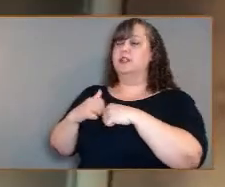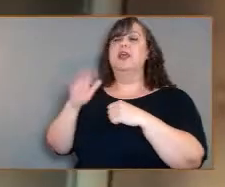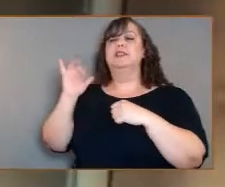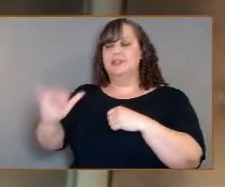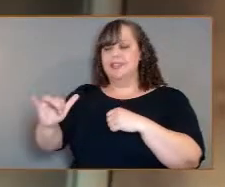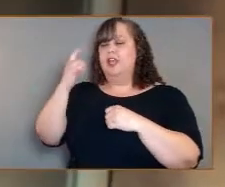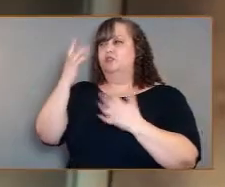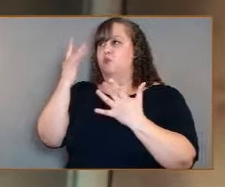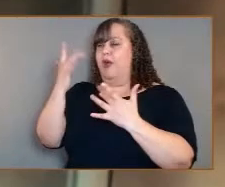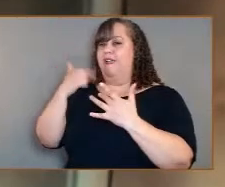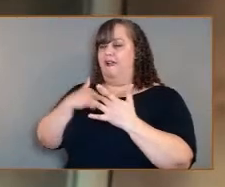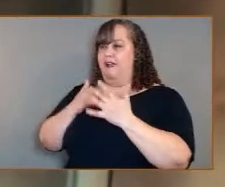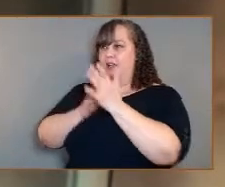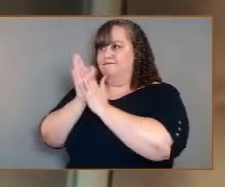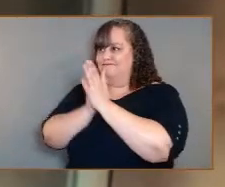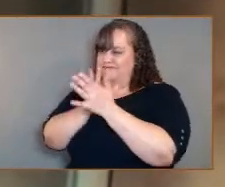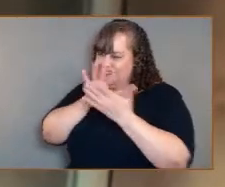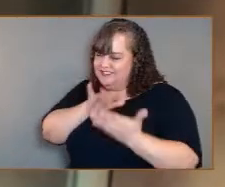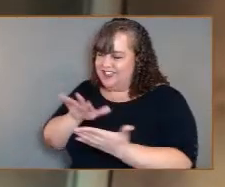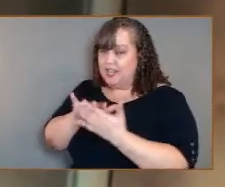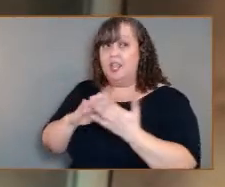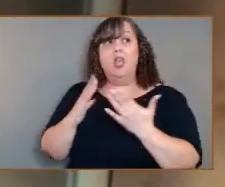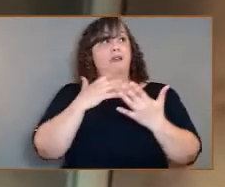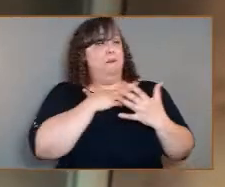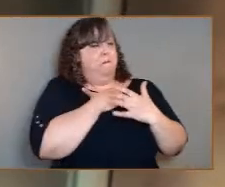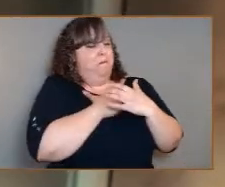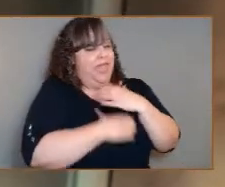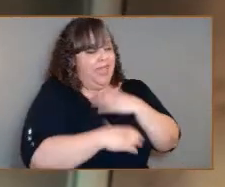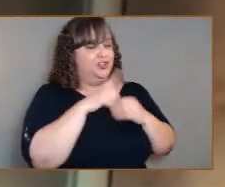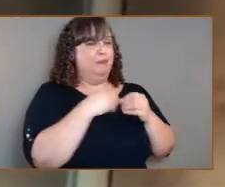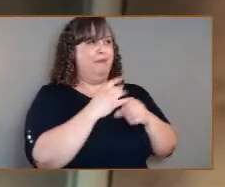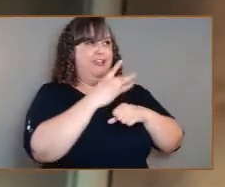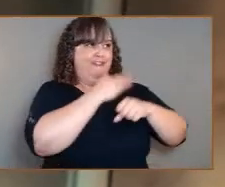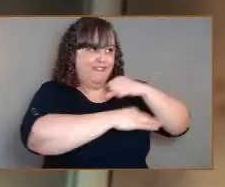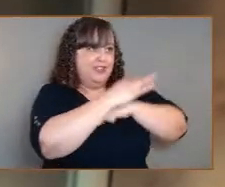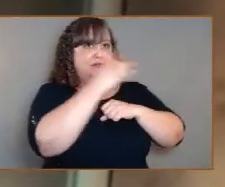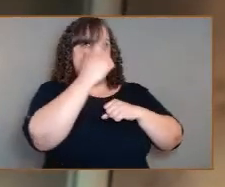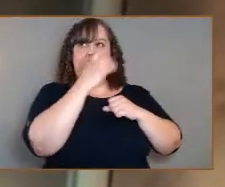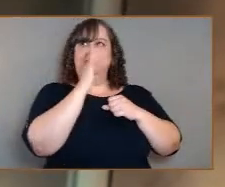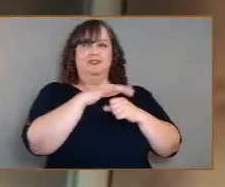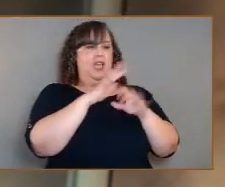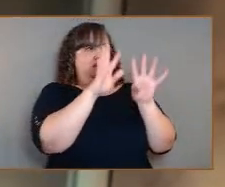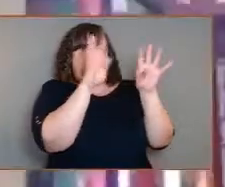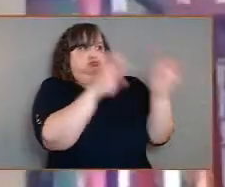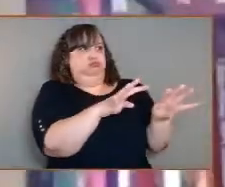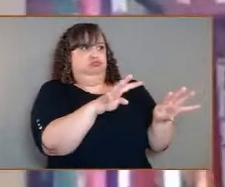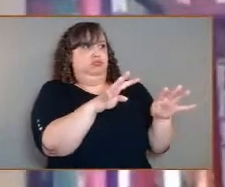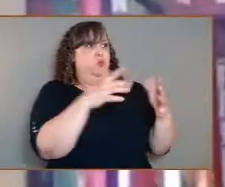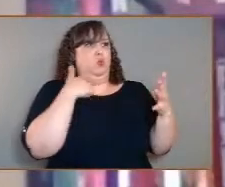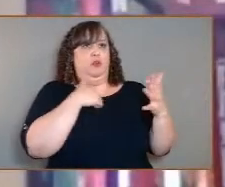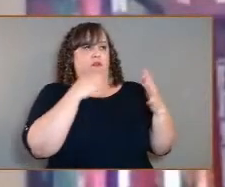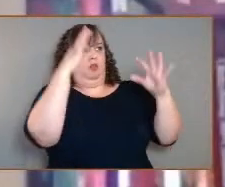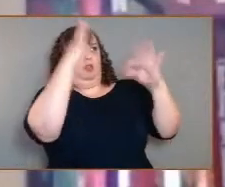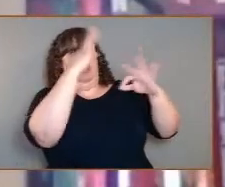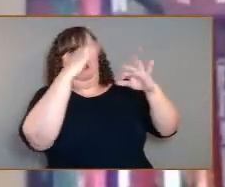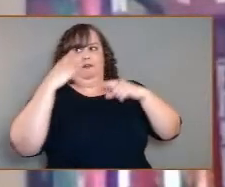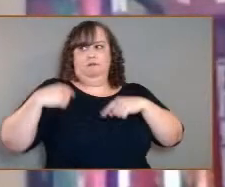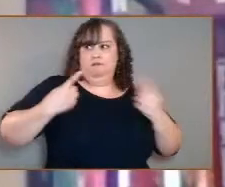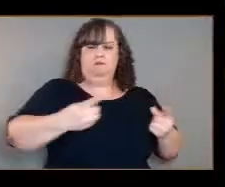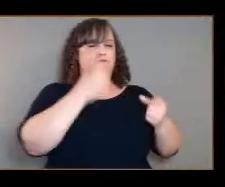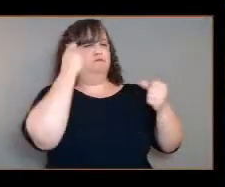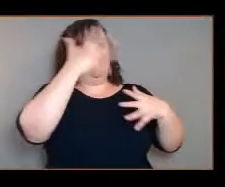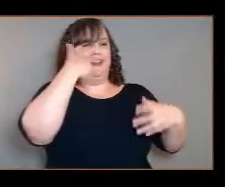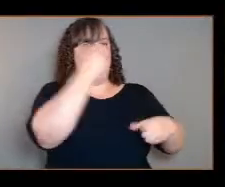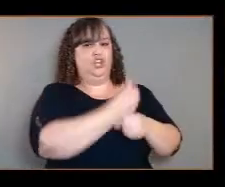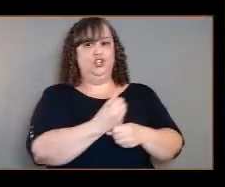I am passionate about Venus because it's been a puzzle that has confounded us for so many decades. Venus promises those answers.